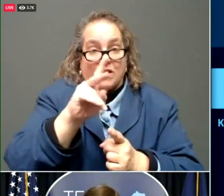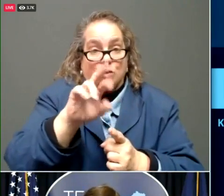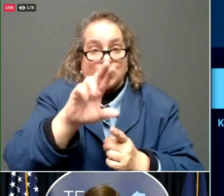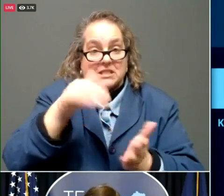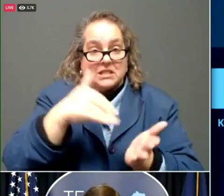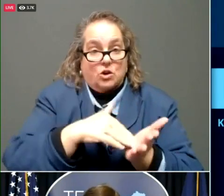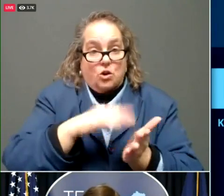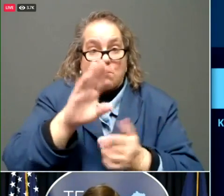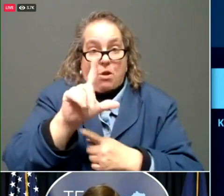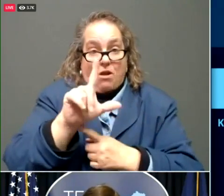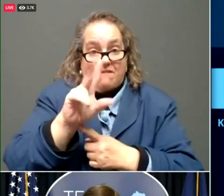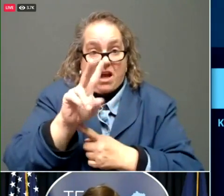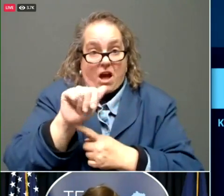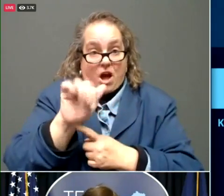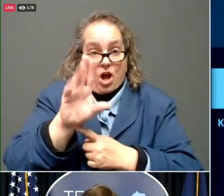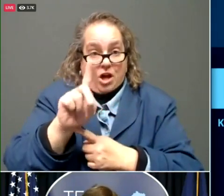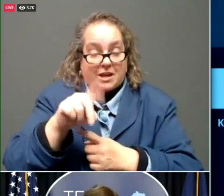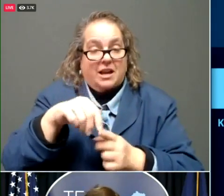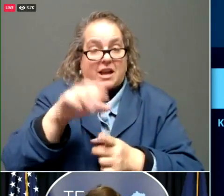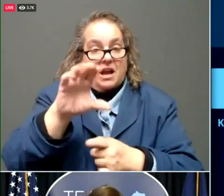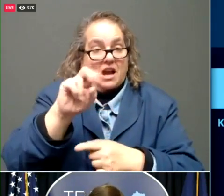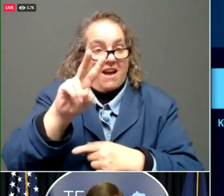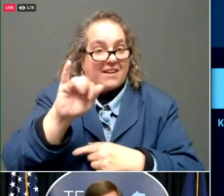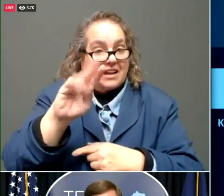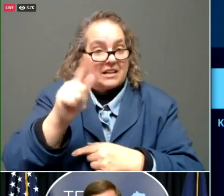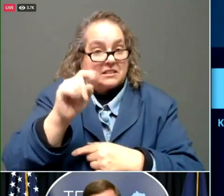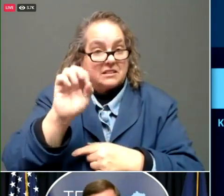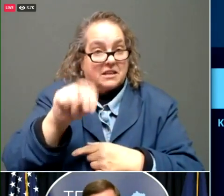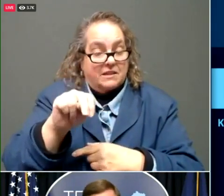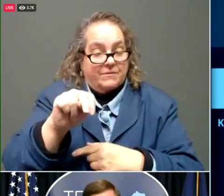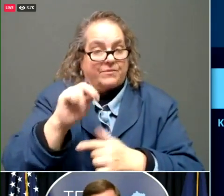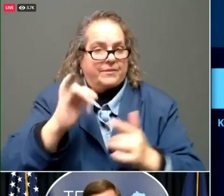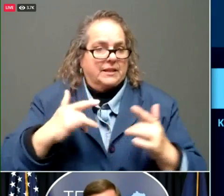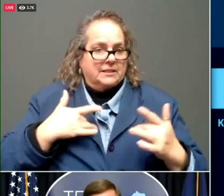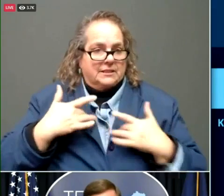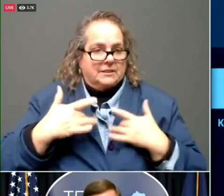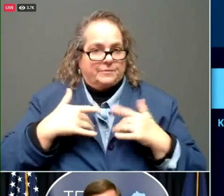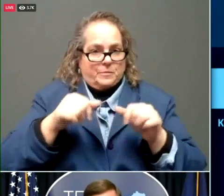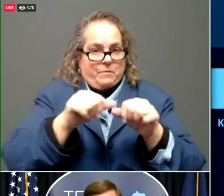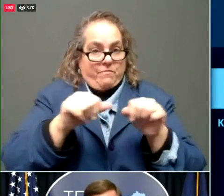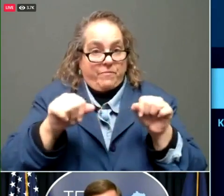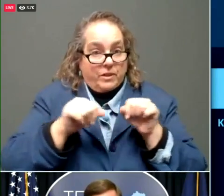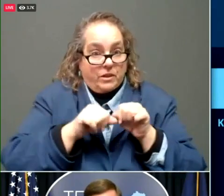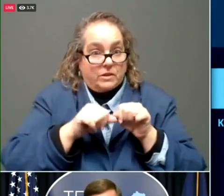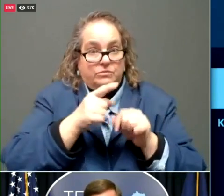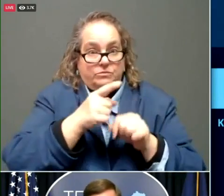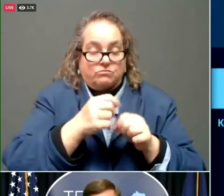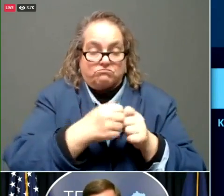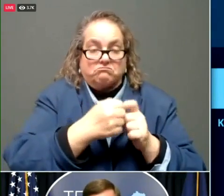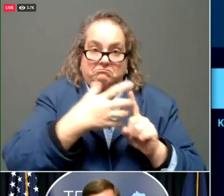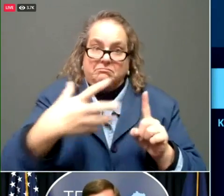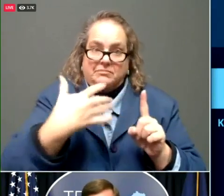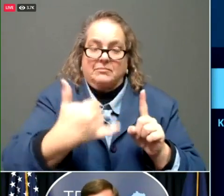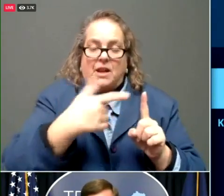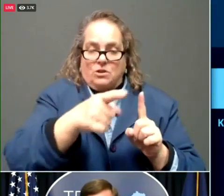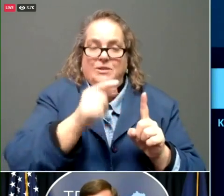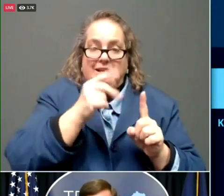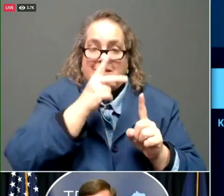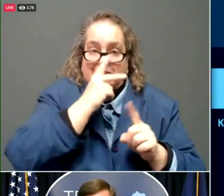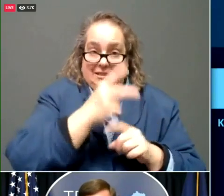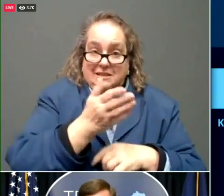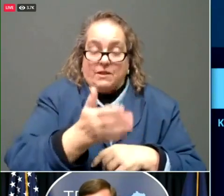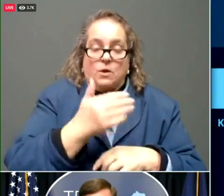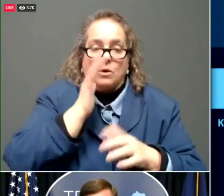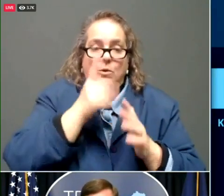Covington. That's an exciting area, which, as you can see here, will begin